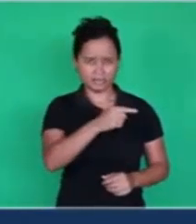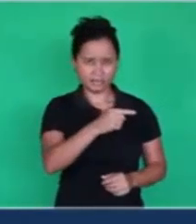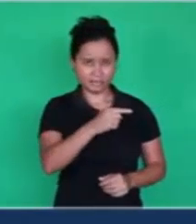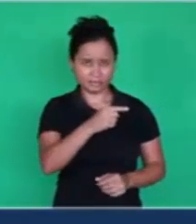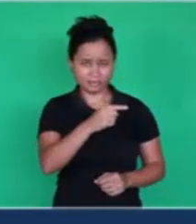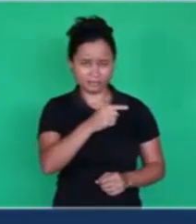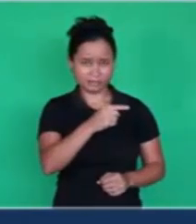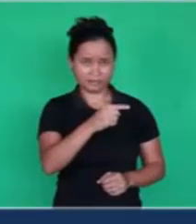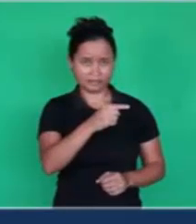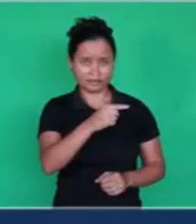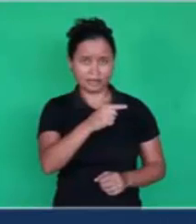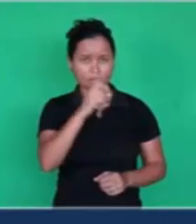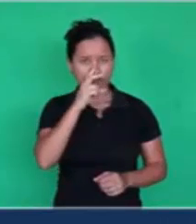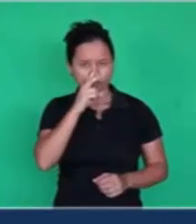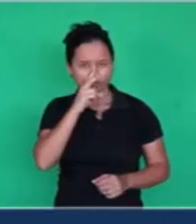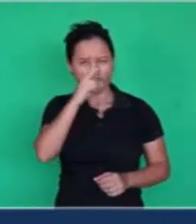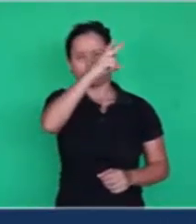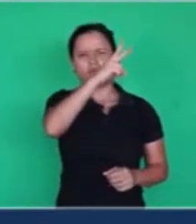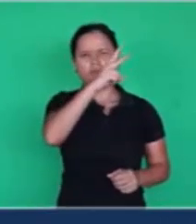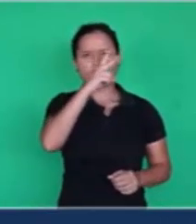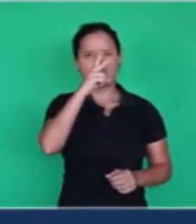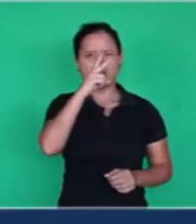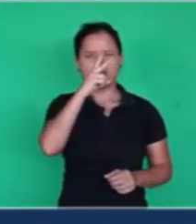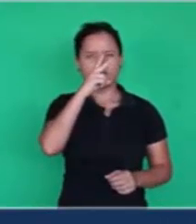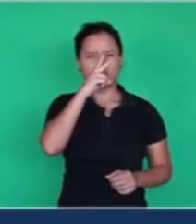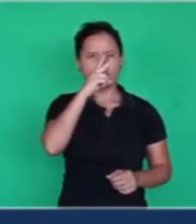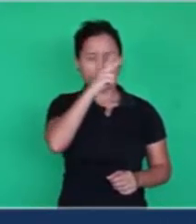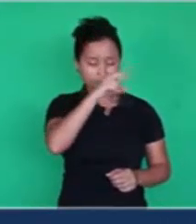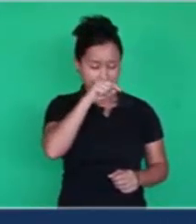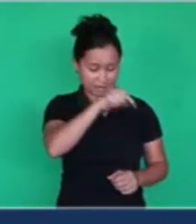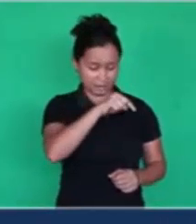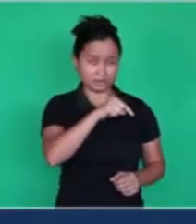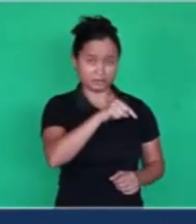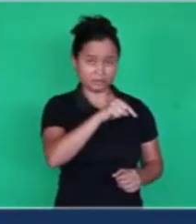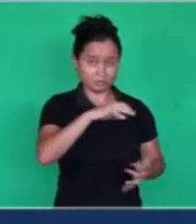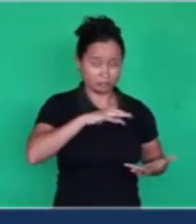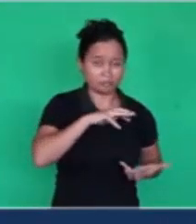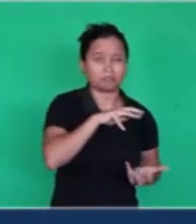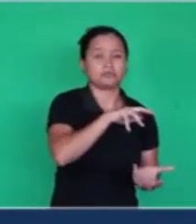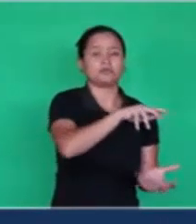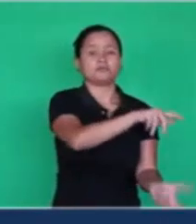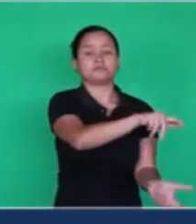effects. This power is available to the world.